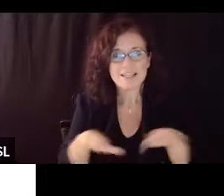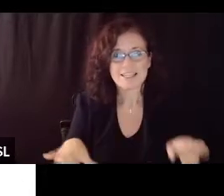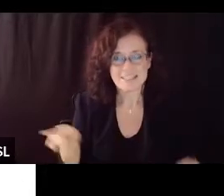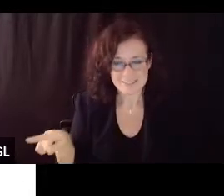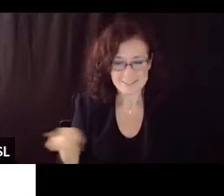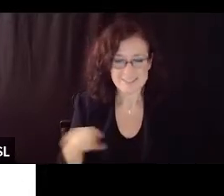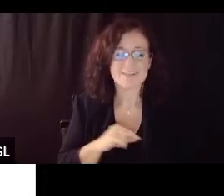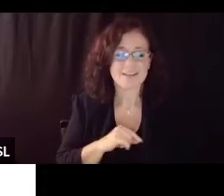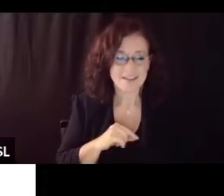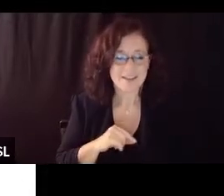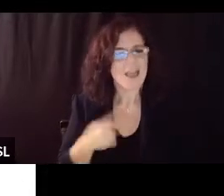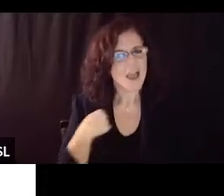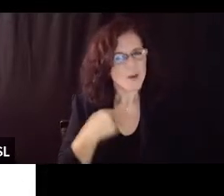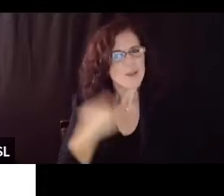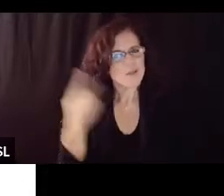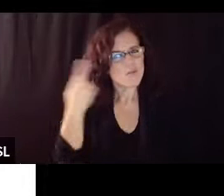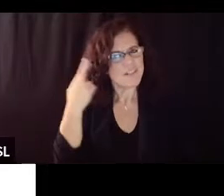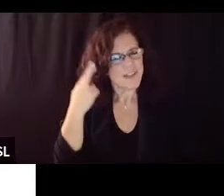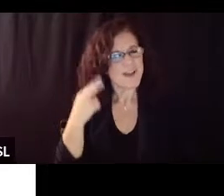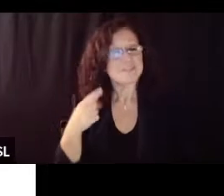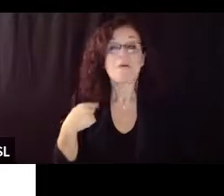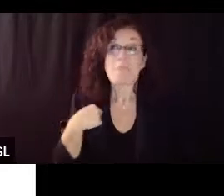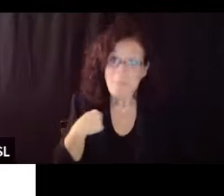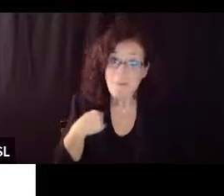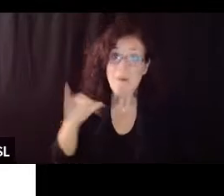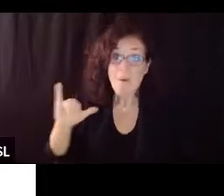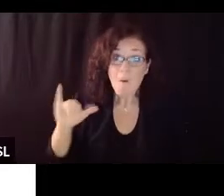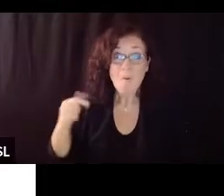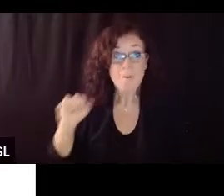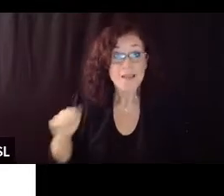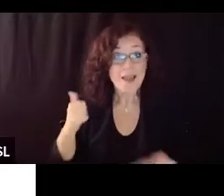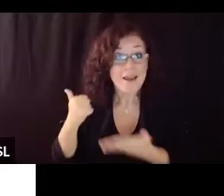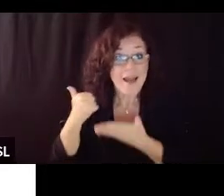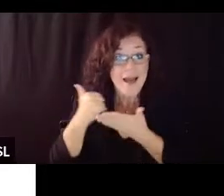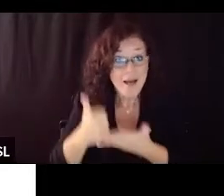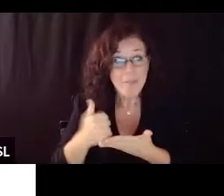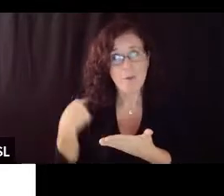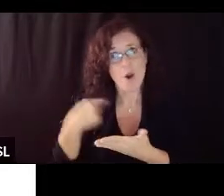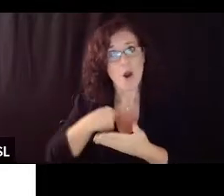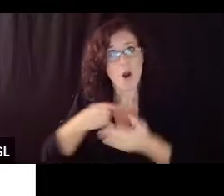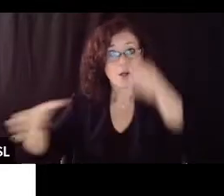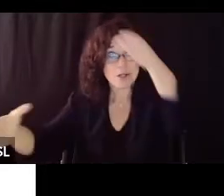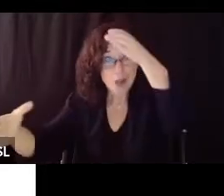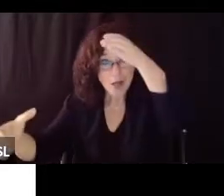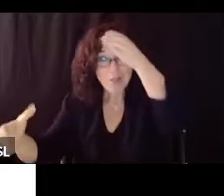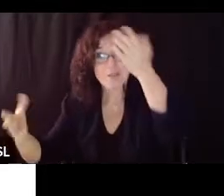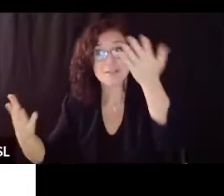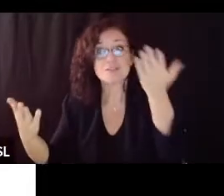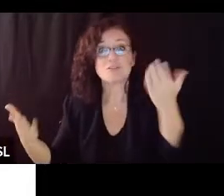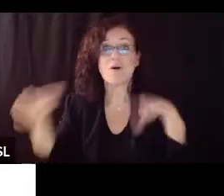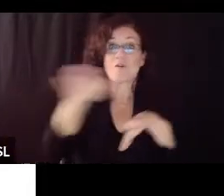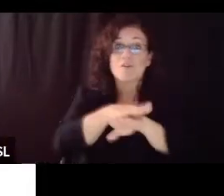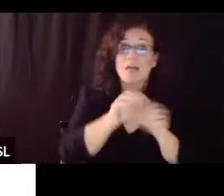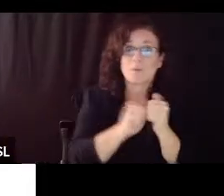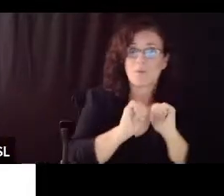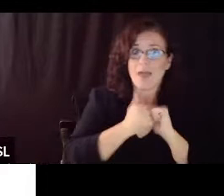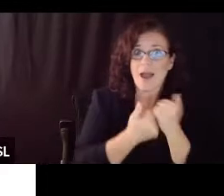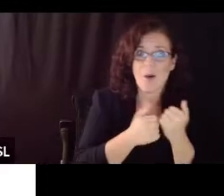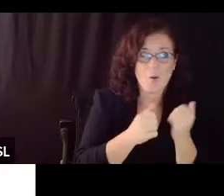interesting place where uh our knowledge of chemical engineering overlaps a lot with how to get the classrooms ready we hope um